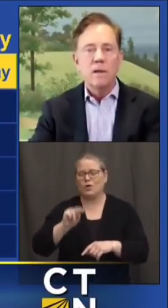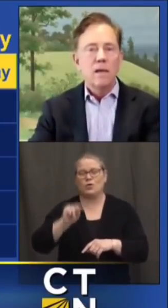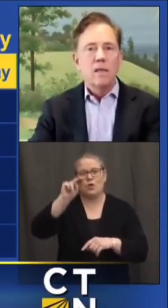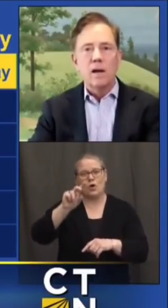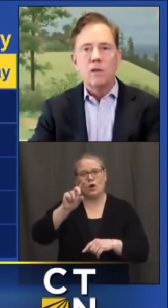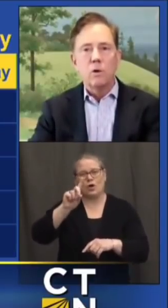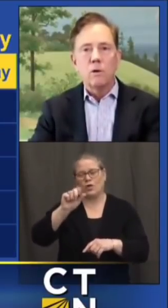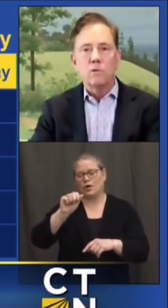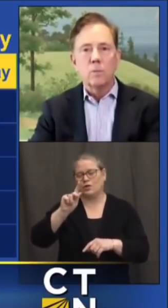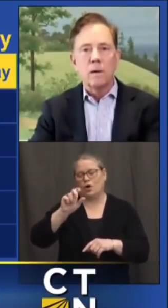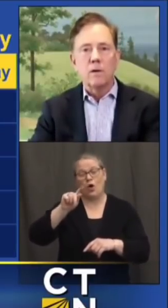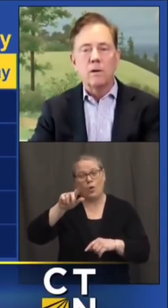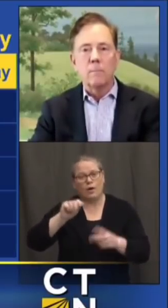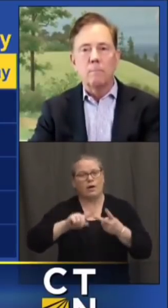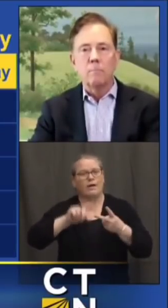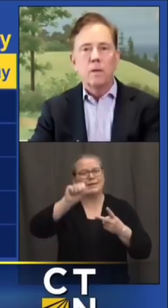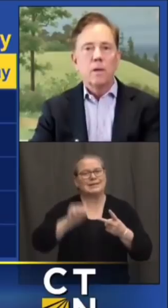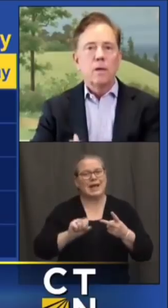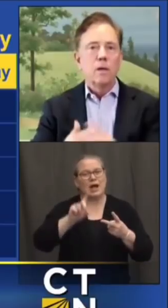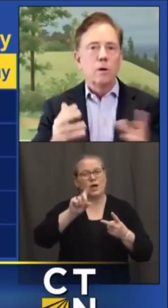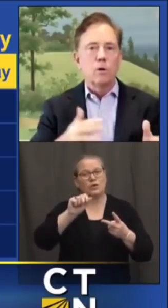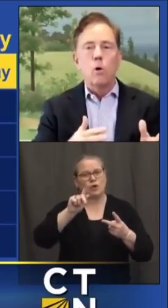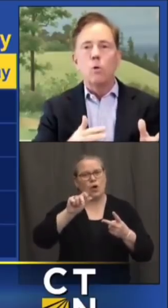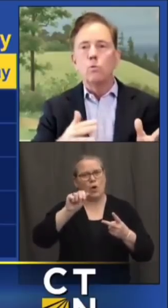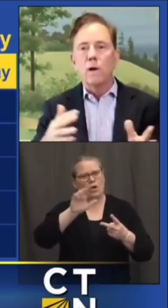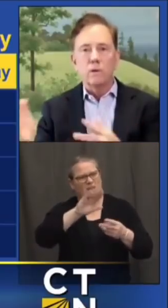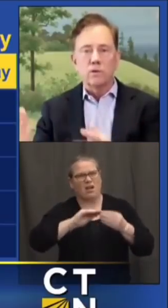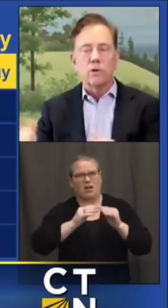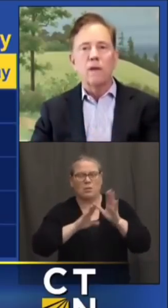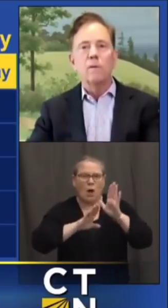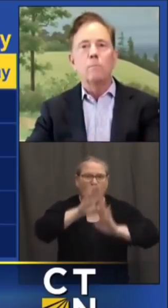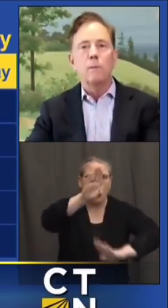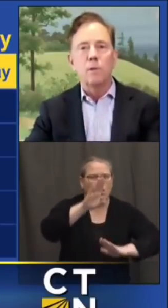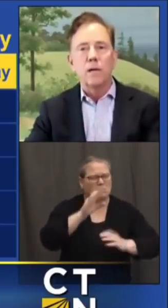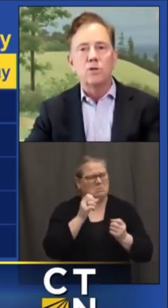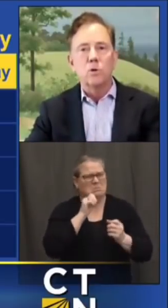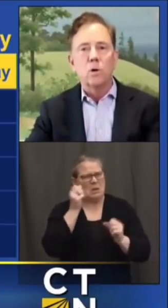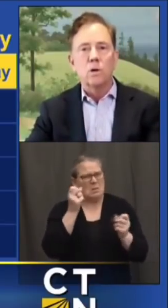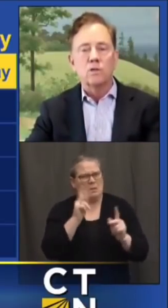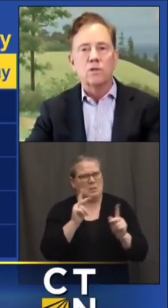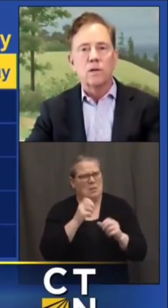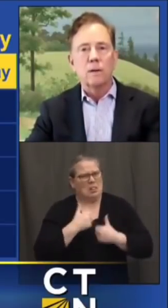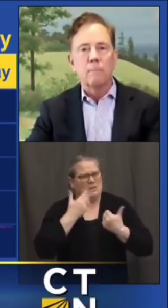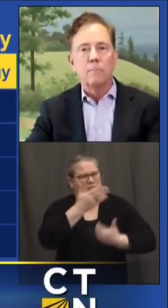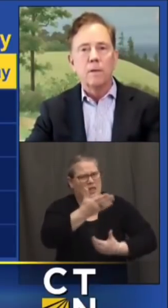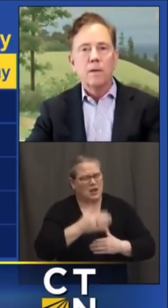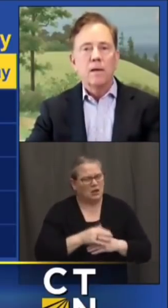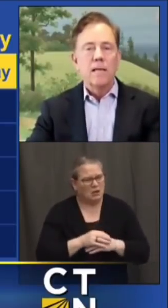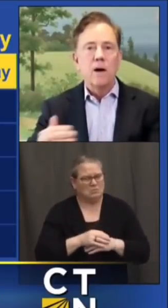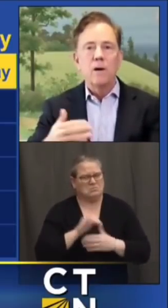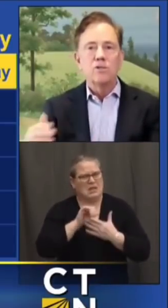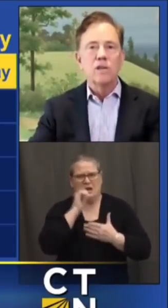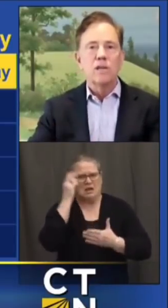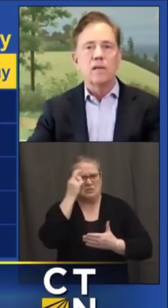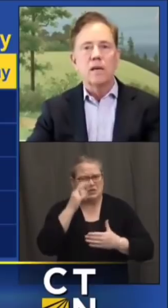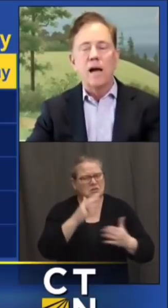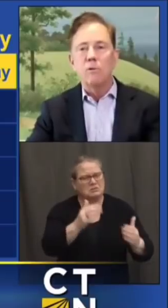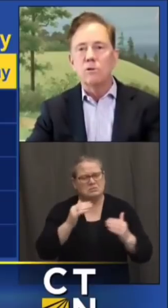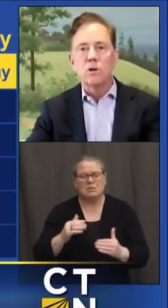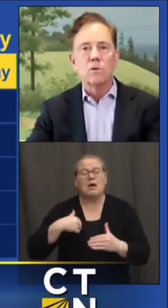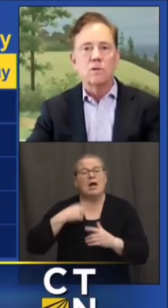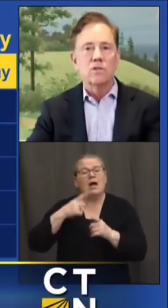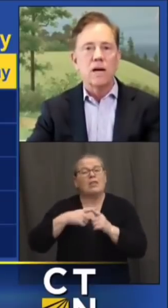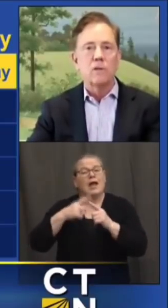it then I thought it was about um you know cold weather driving people indoors um now I see that